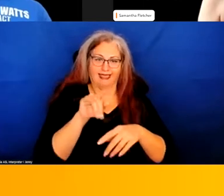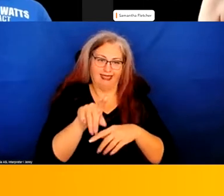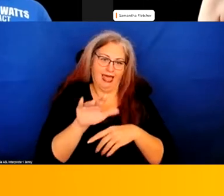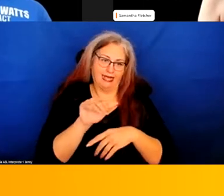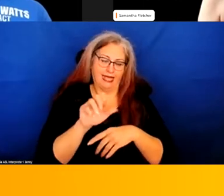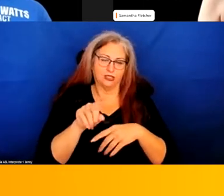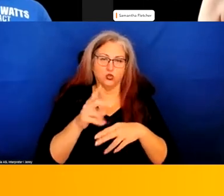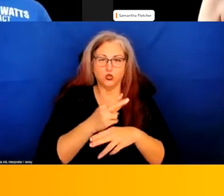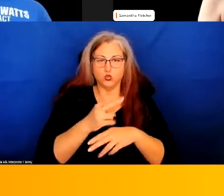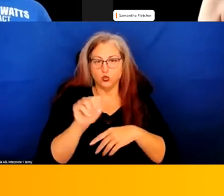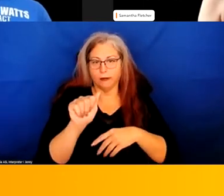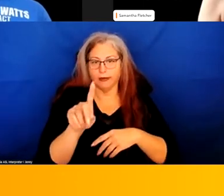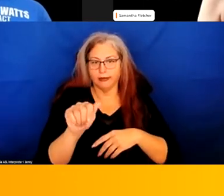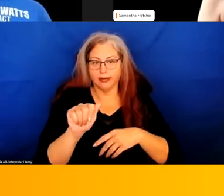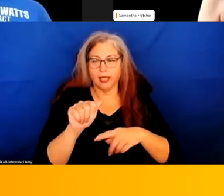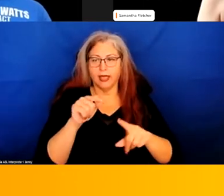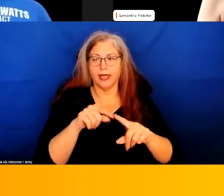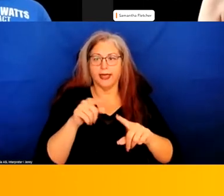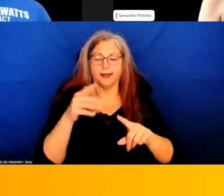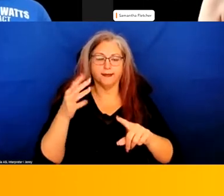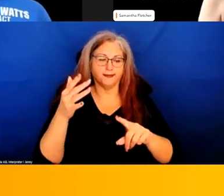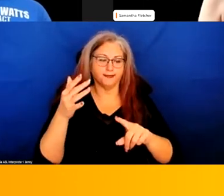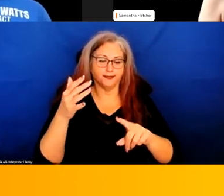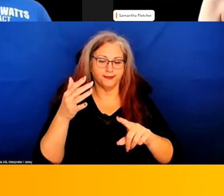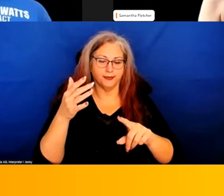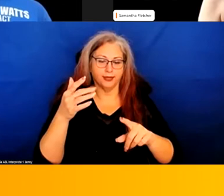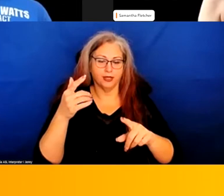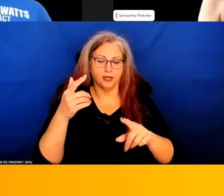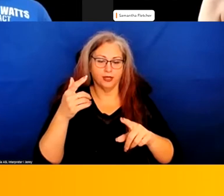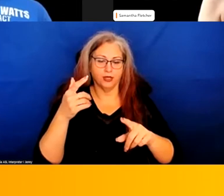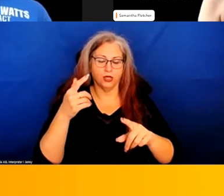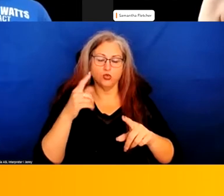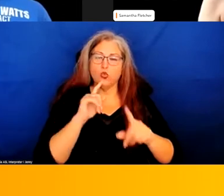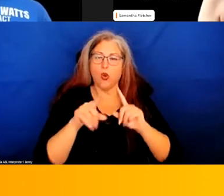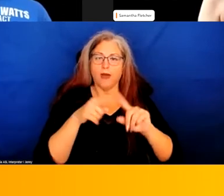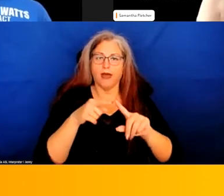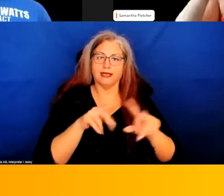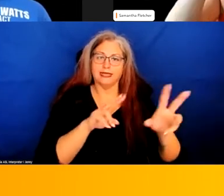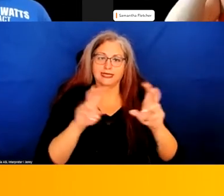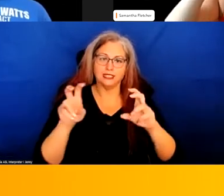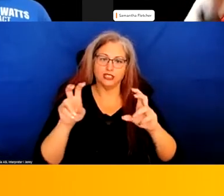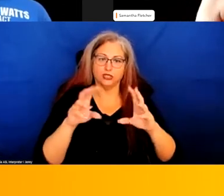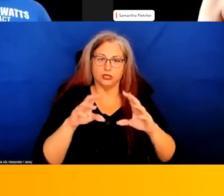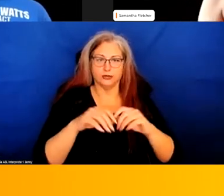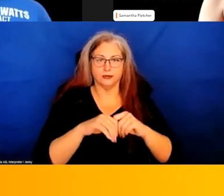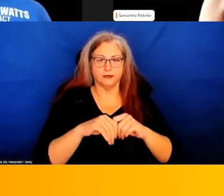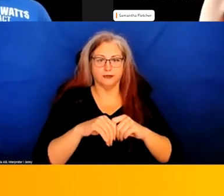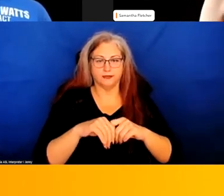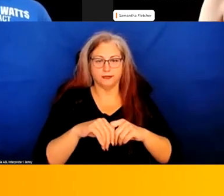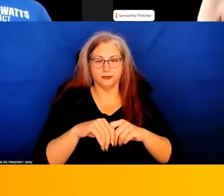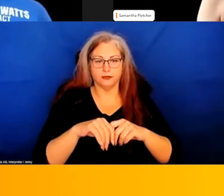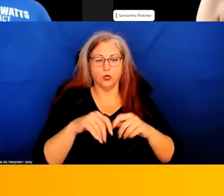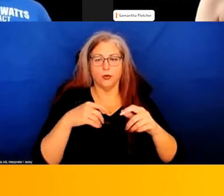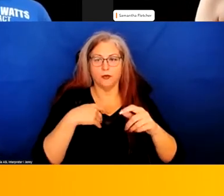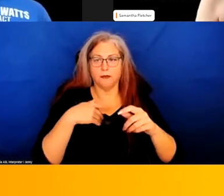using the ADA to talk about these issues and to try to achieve justice under these issues. So let me